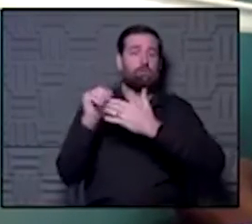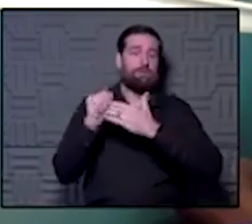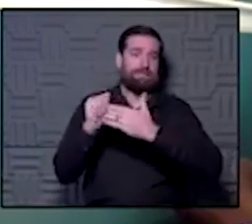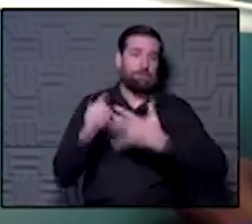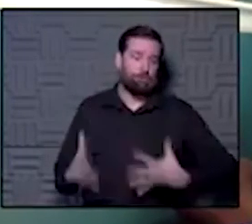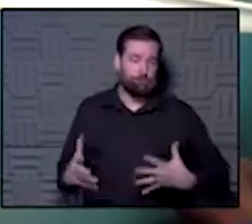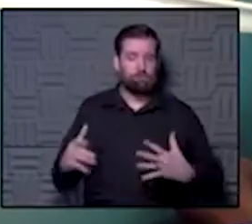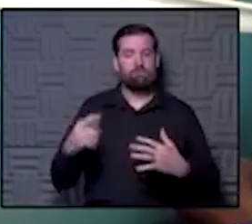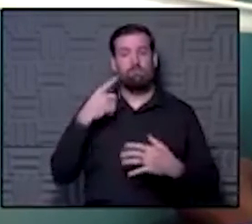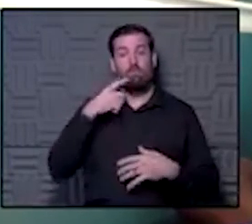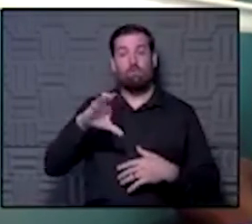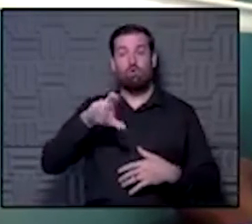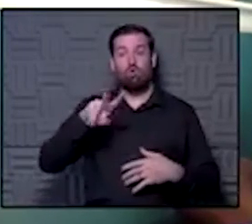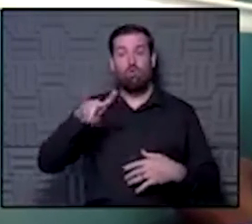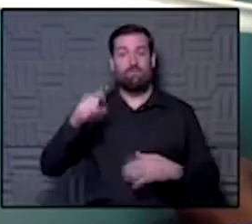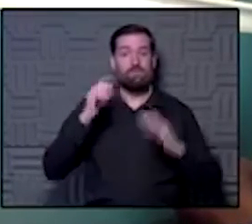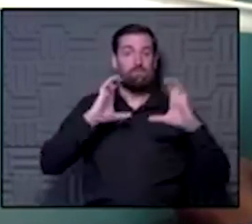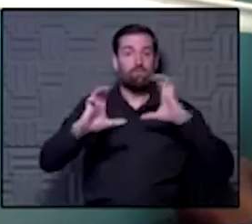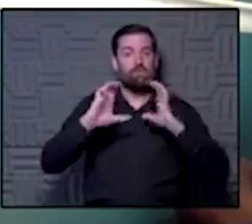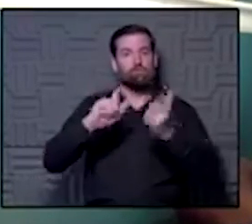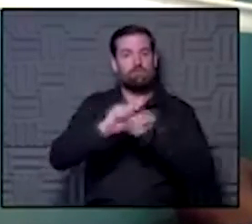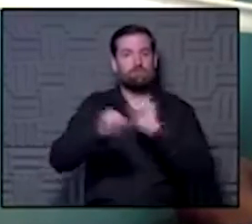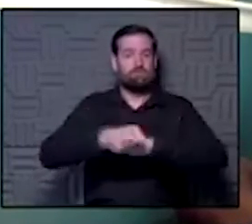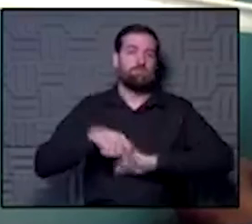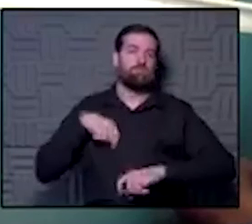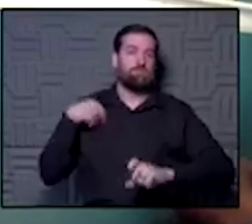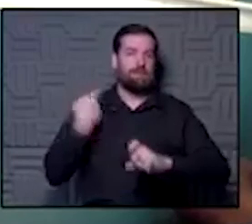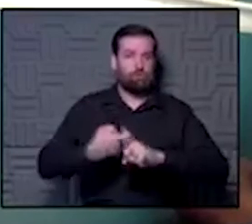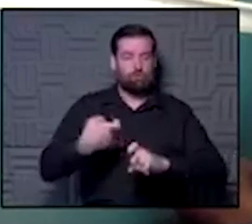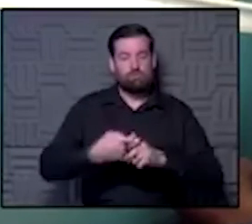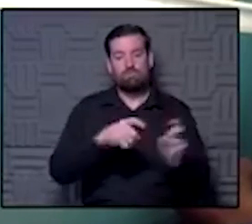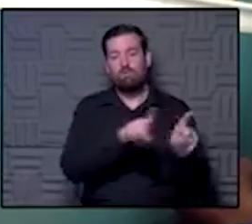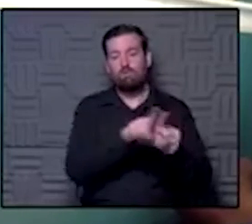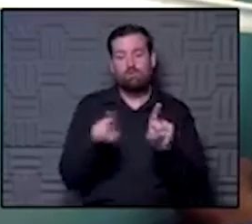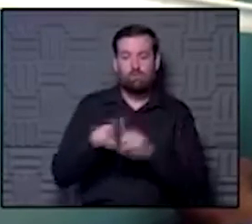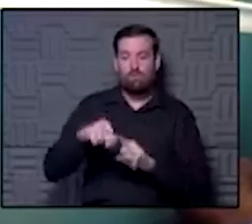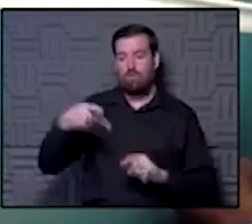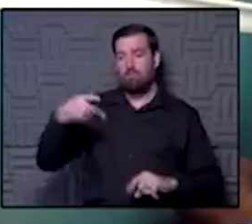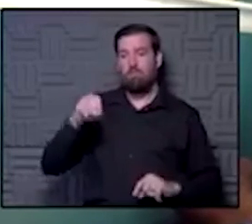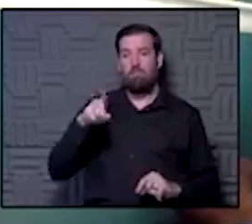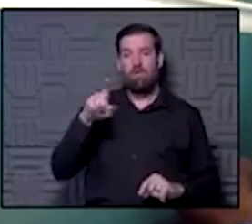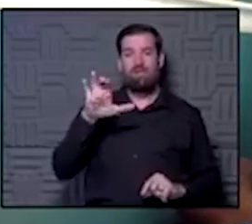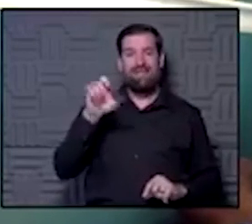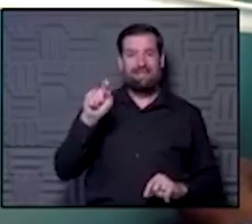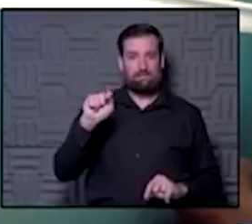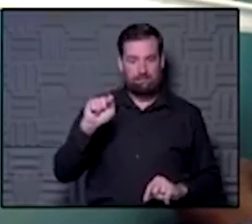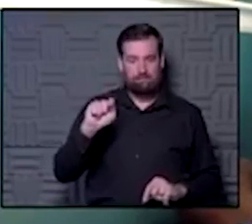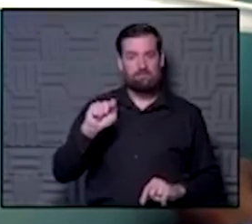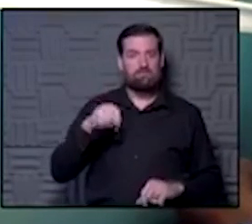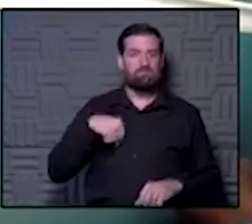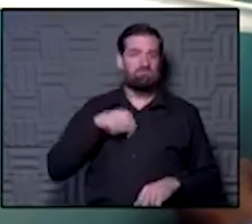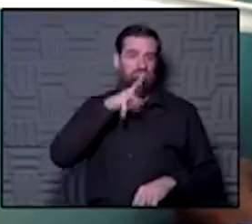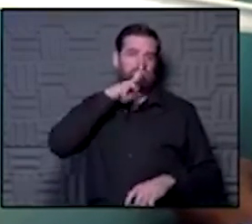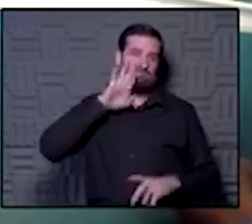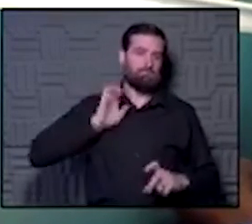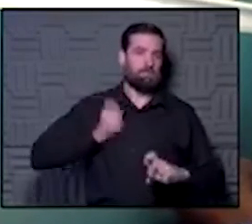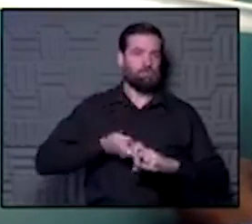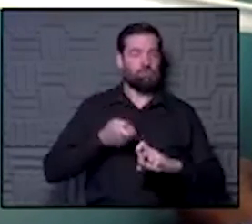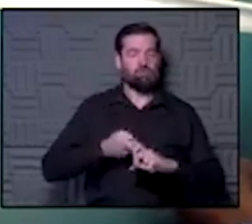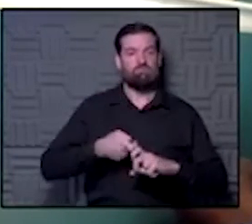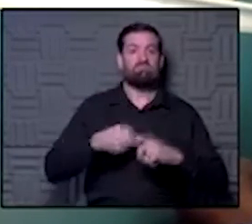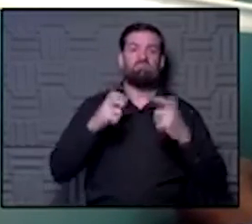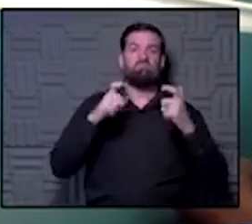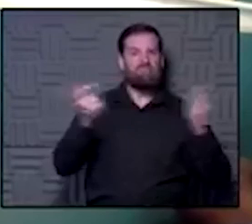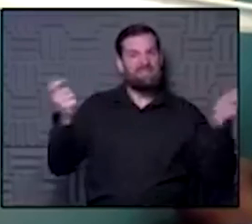communications in Spanish. And also we have our podcast, Juntos Radio, in Spanish, which is a video podcast. So that's a huge